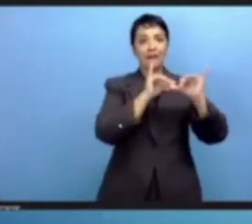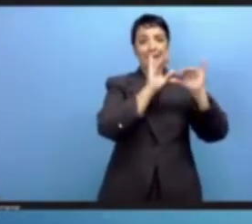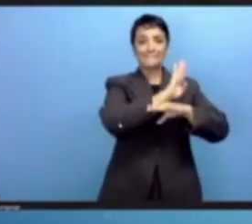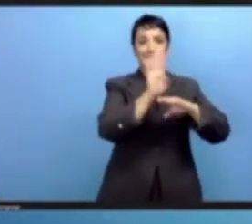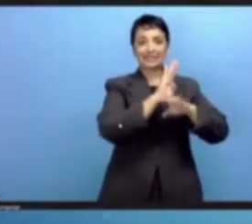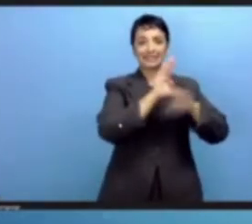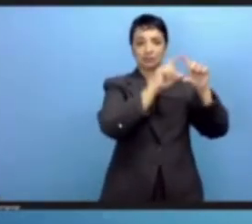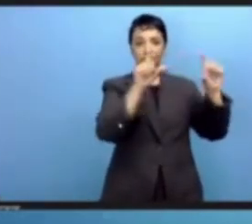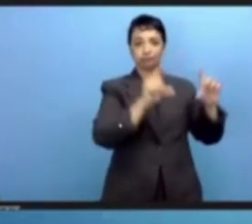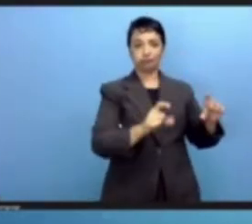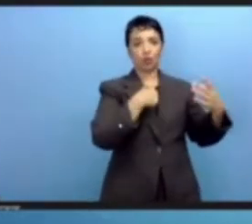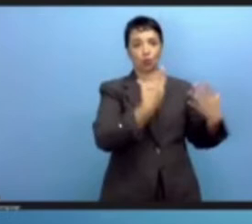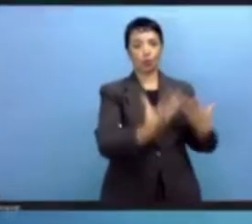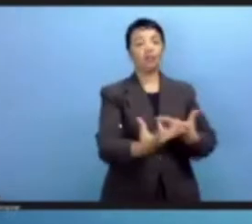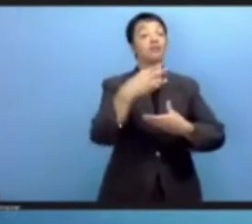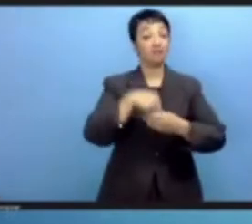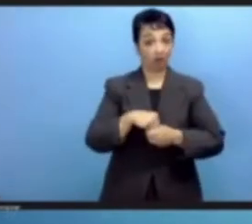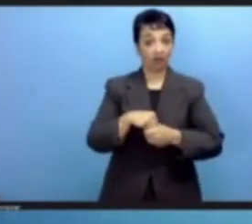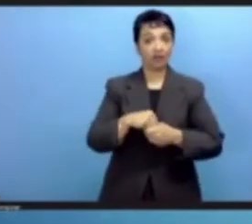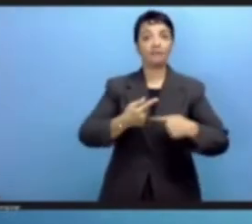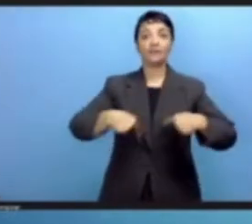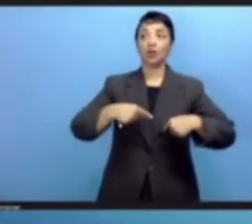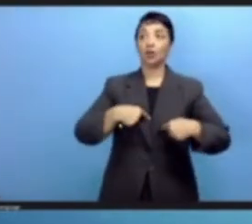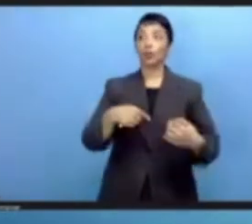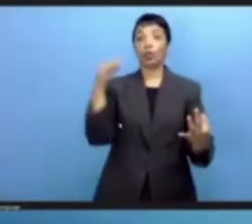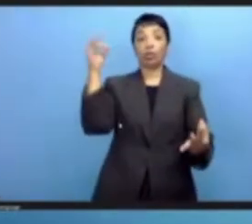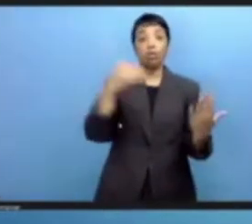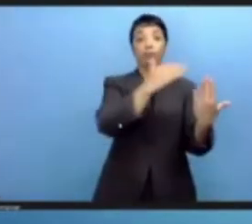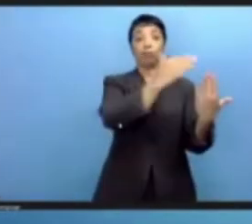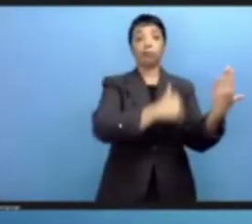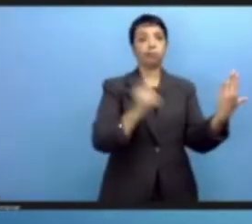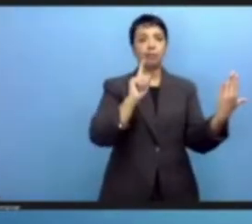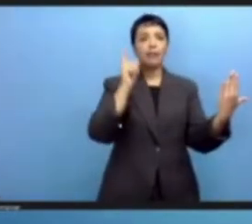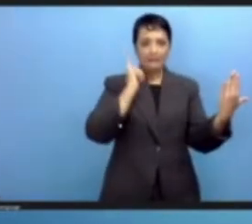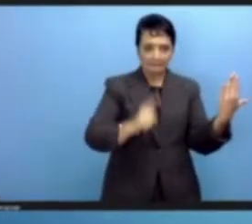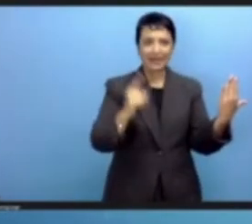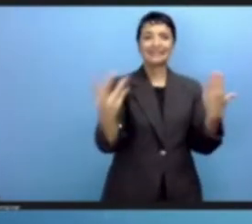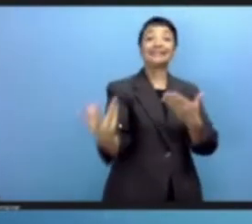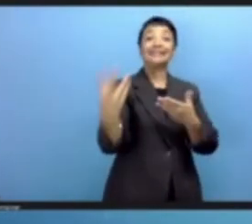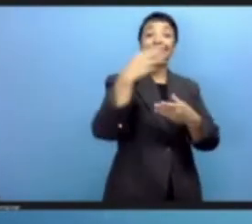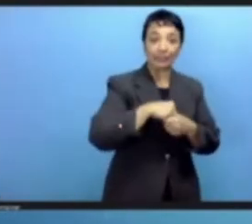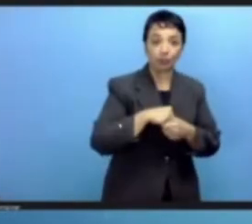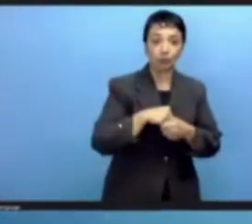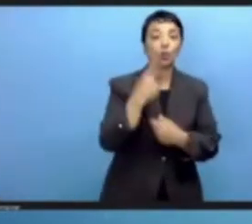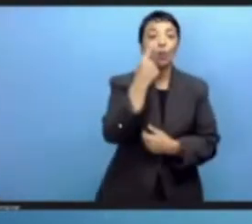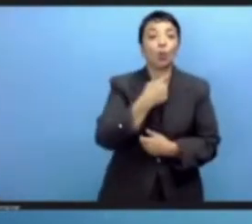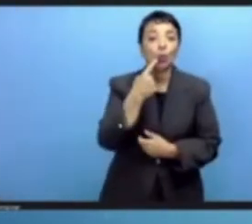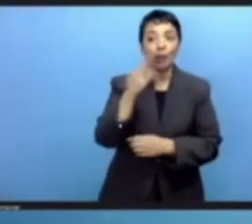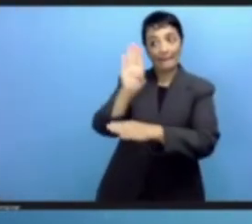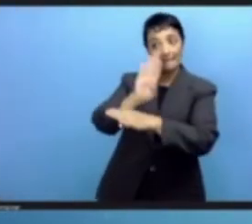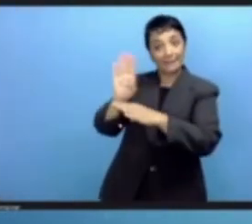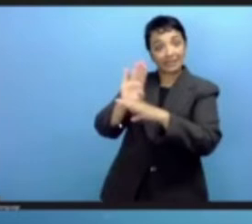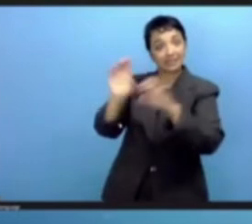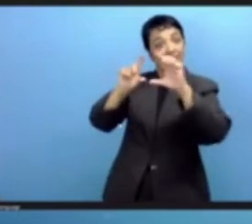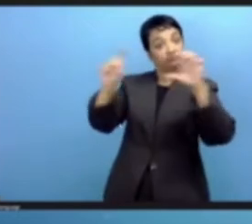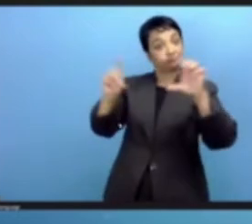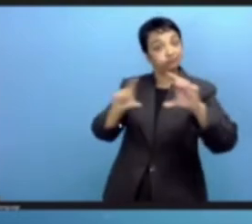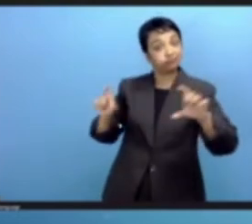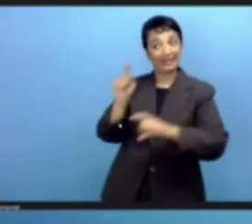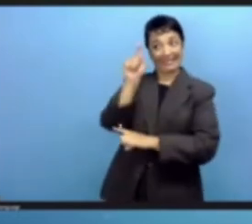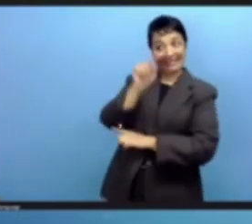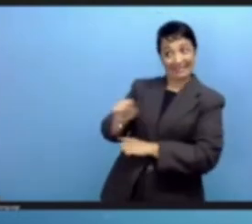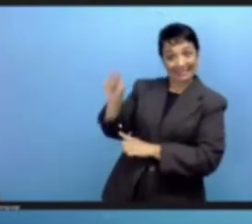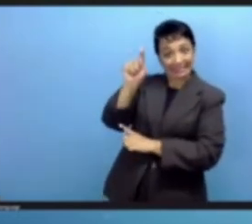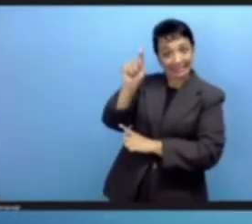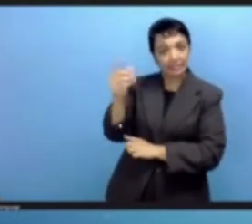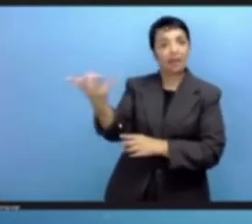declaration will remain just a paper exercise. It is the technology companies and the digital platform operators who have to